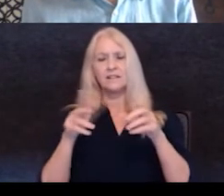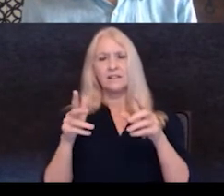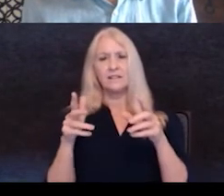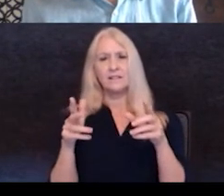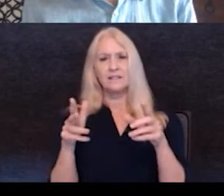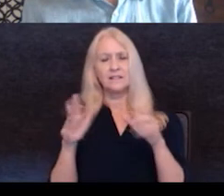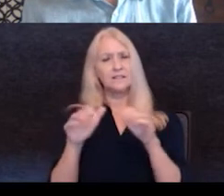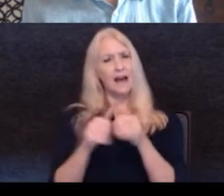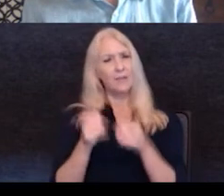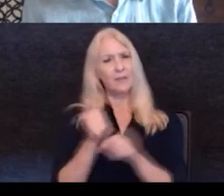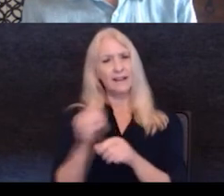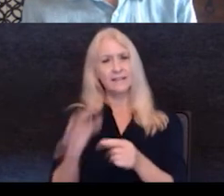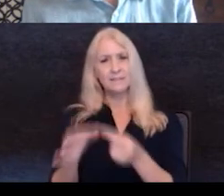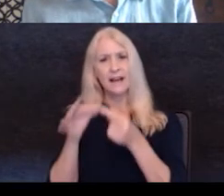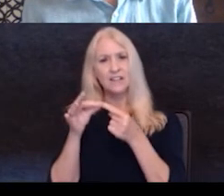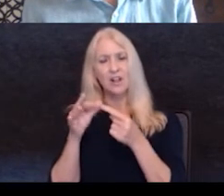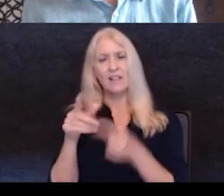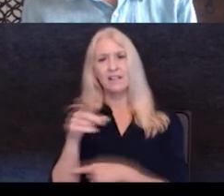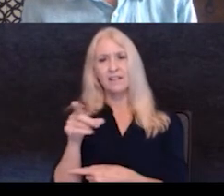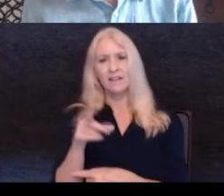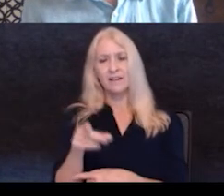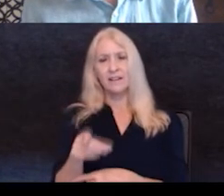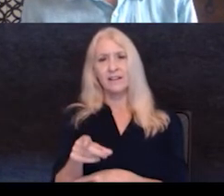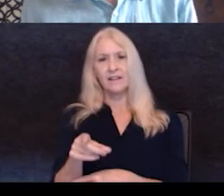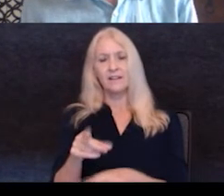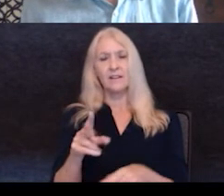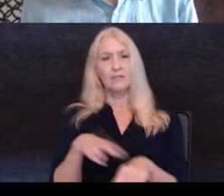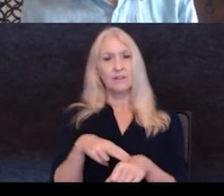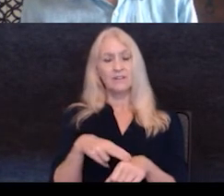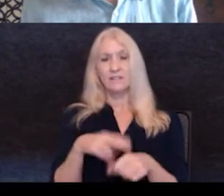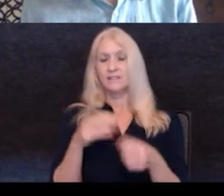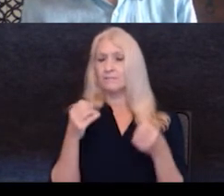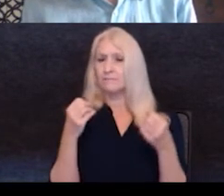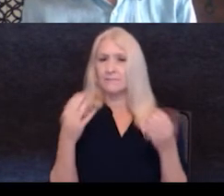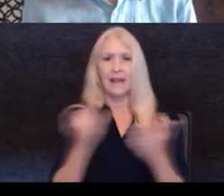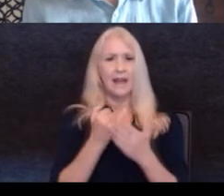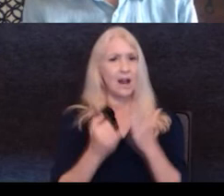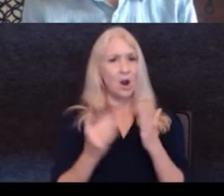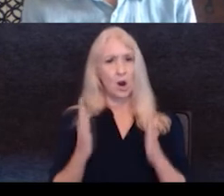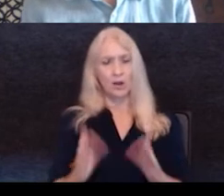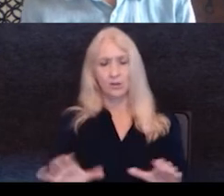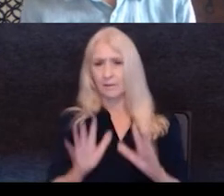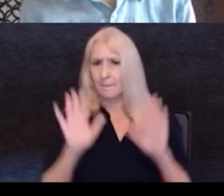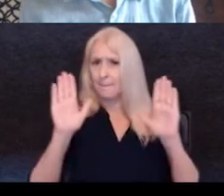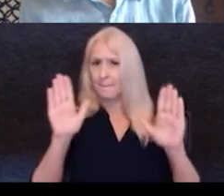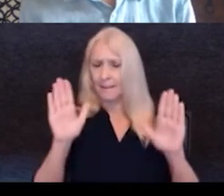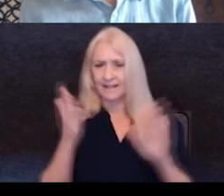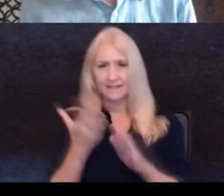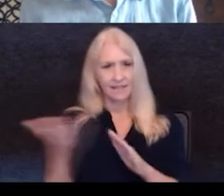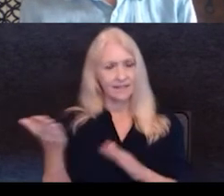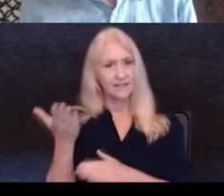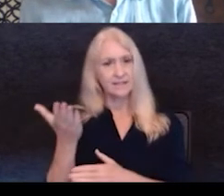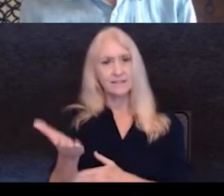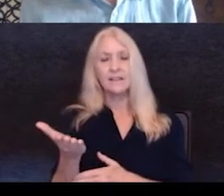it special? And of course, there's all this, um, amazing artisans doing amazing things in Guatemala. And we wanted to go